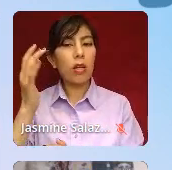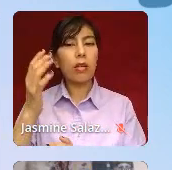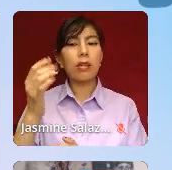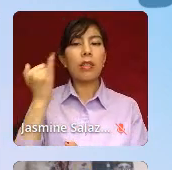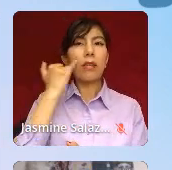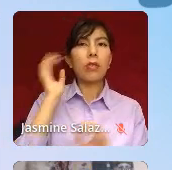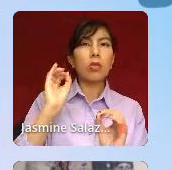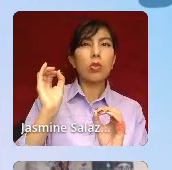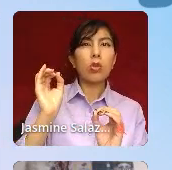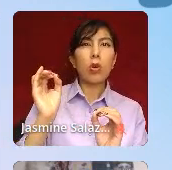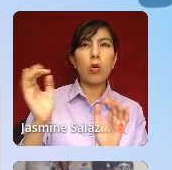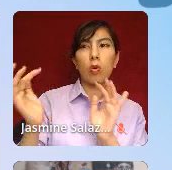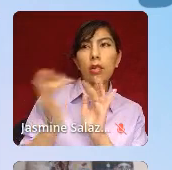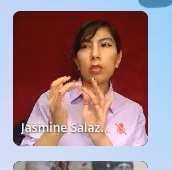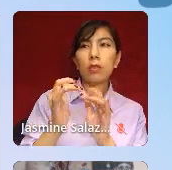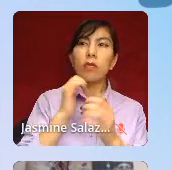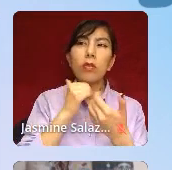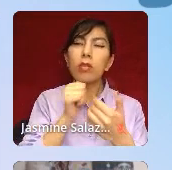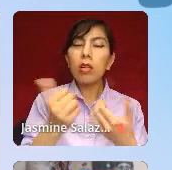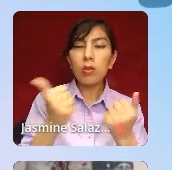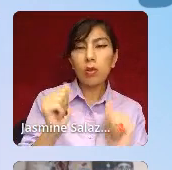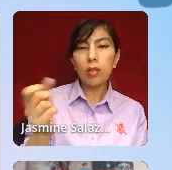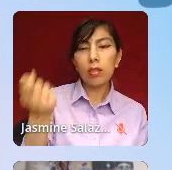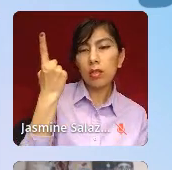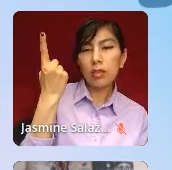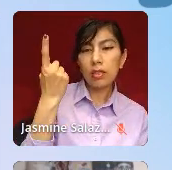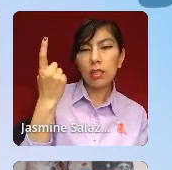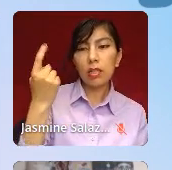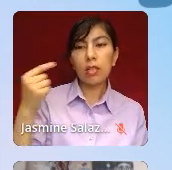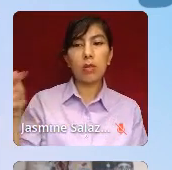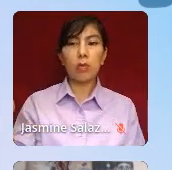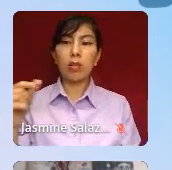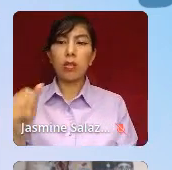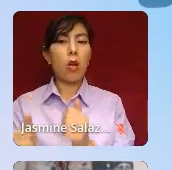understand. We're the most unheard race in the world.